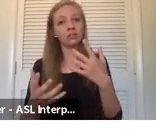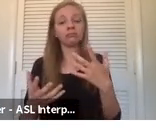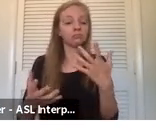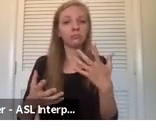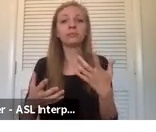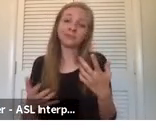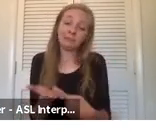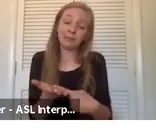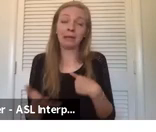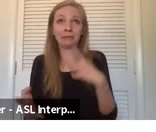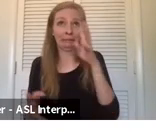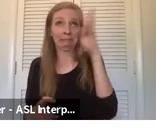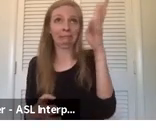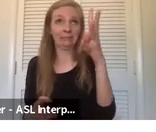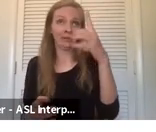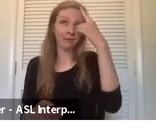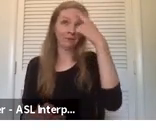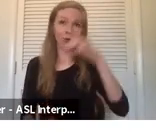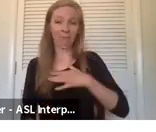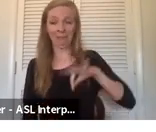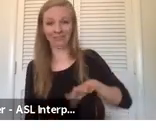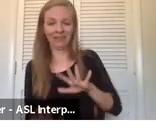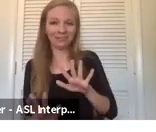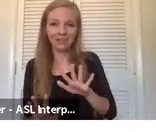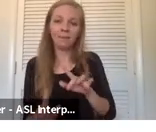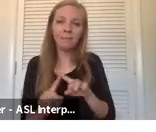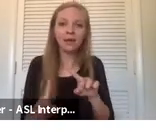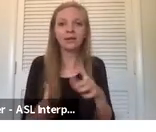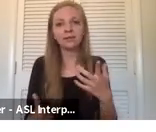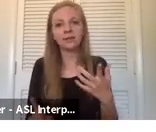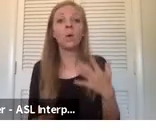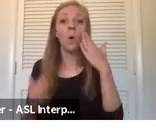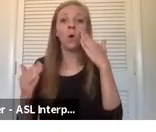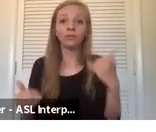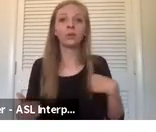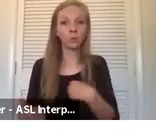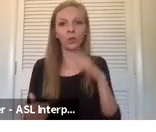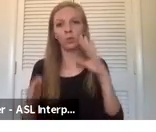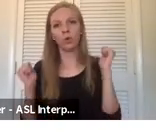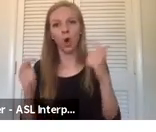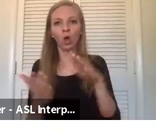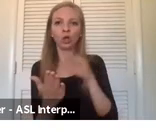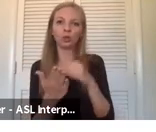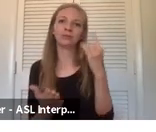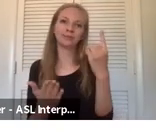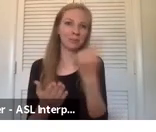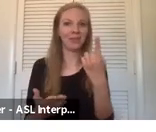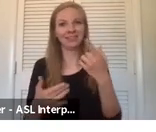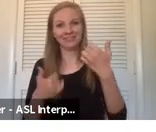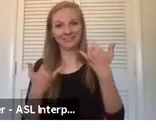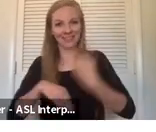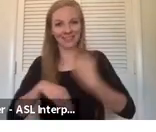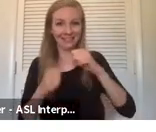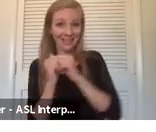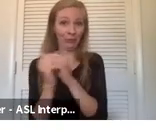along sometimes just for my own benefit. So hopefully that we'll all learn some new things today together. Next slide,